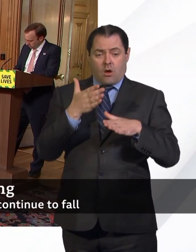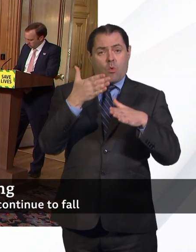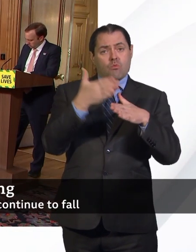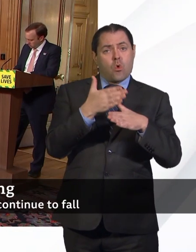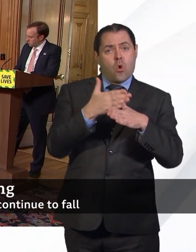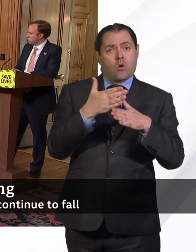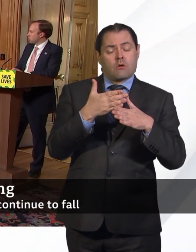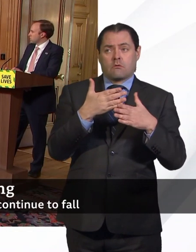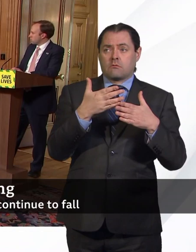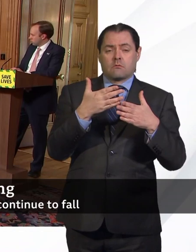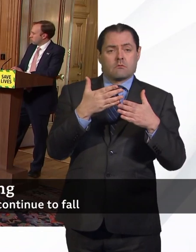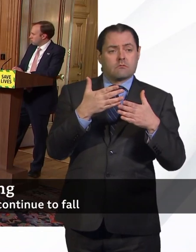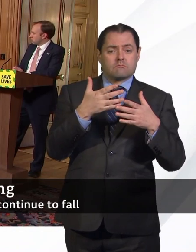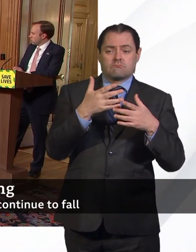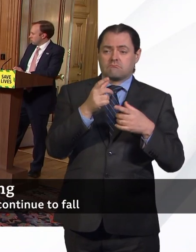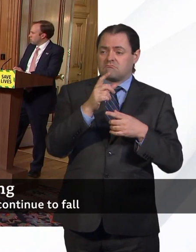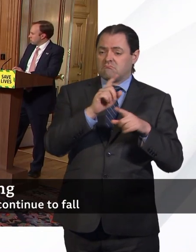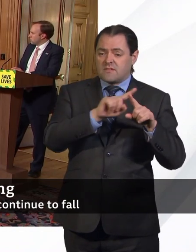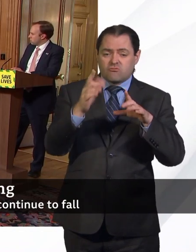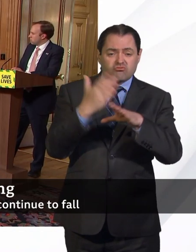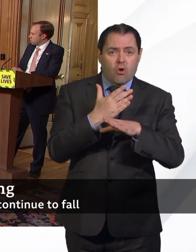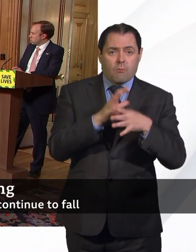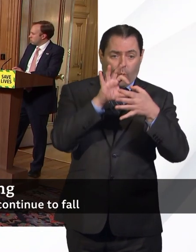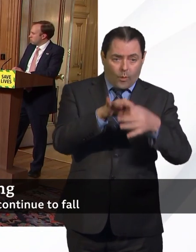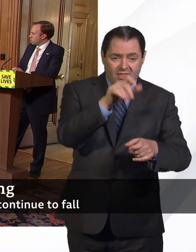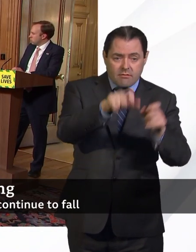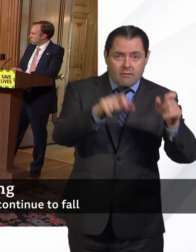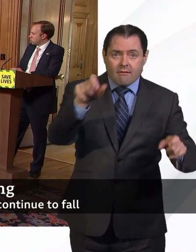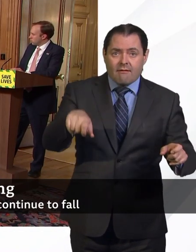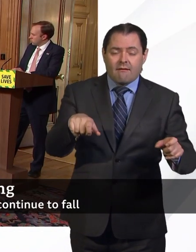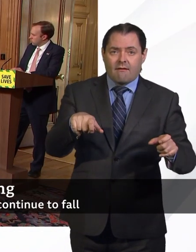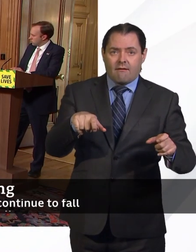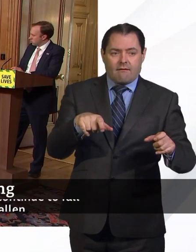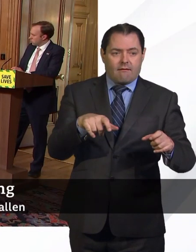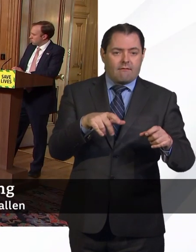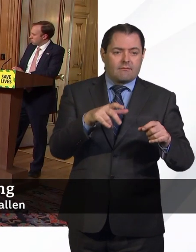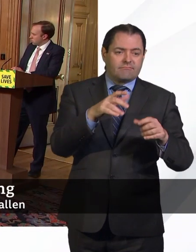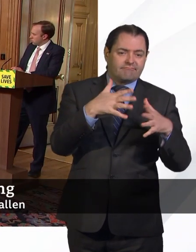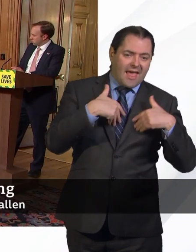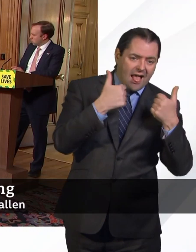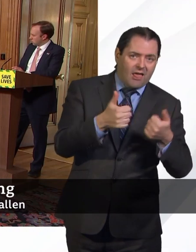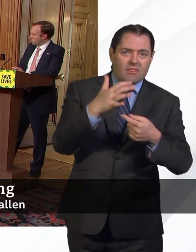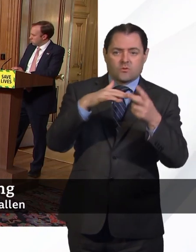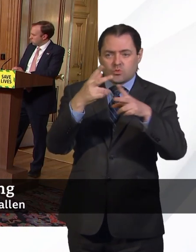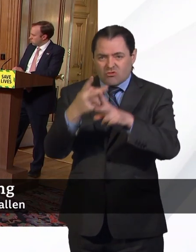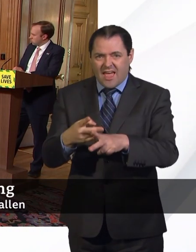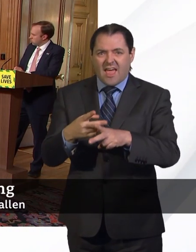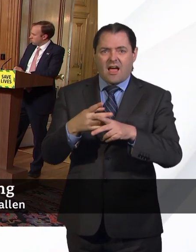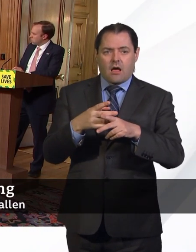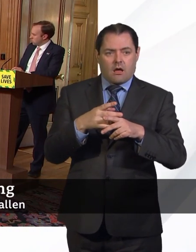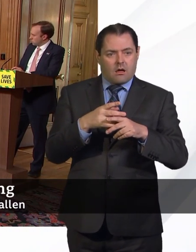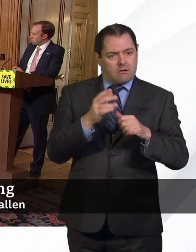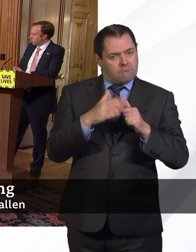frontline communities, frontline jobs, and also their chances of contracting COVID-19.